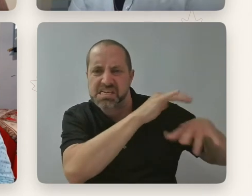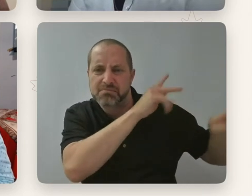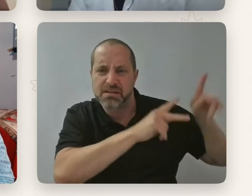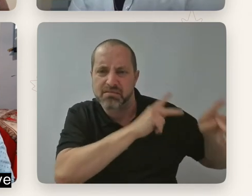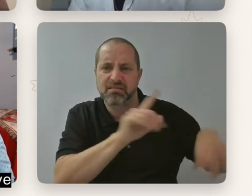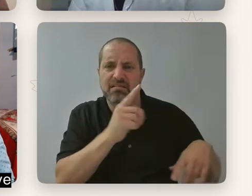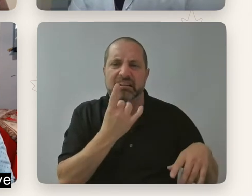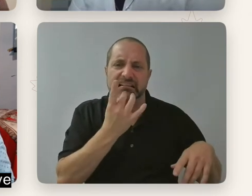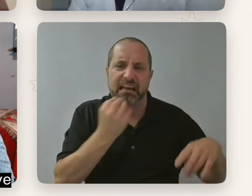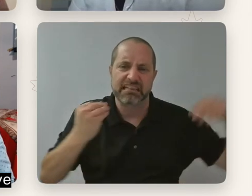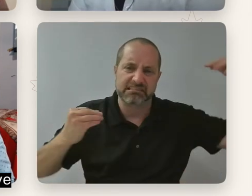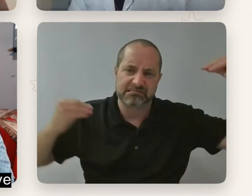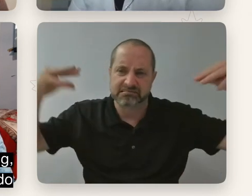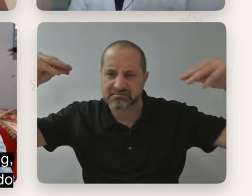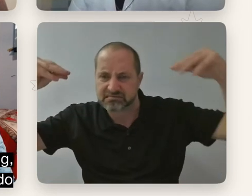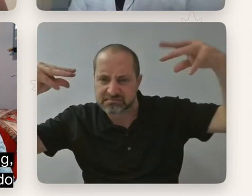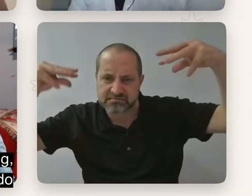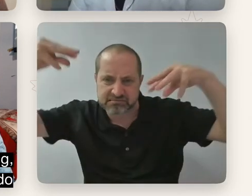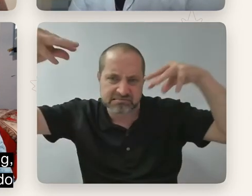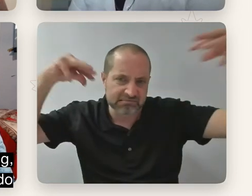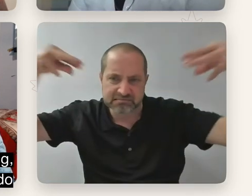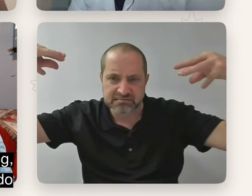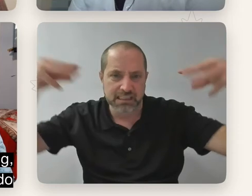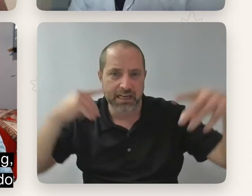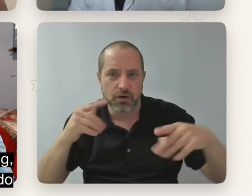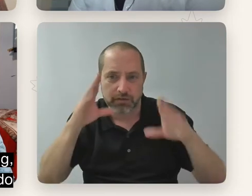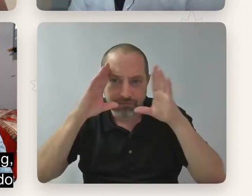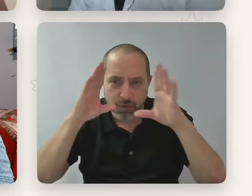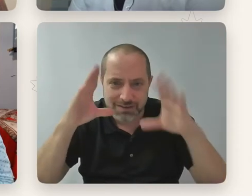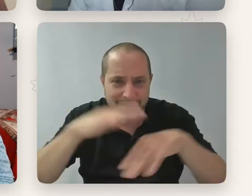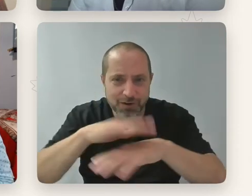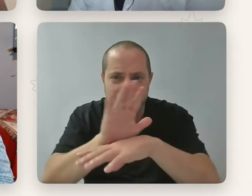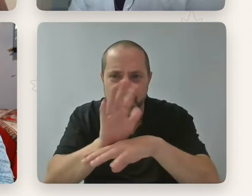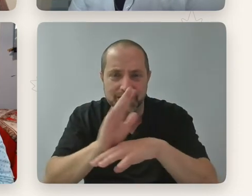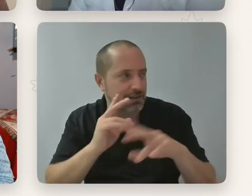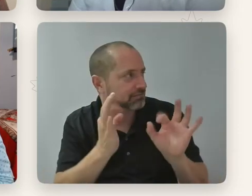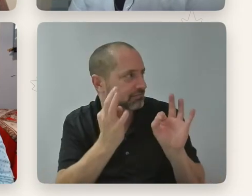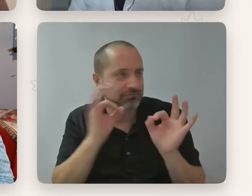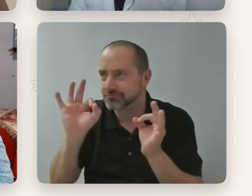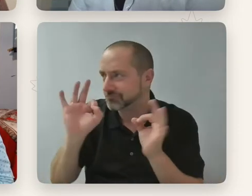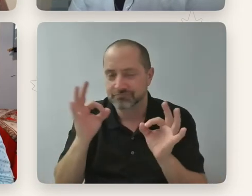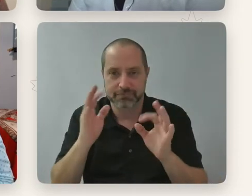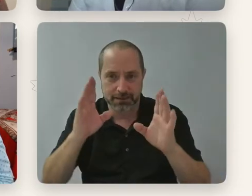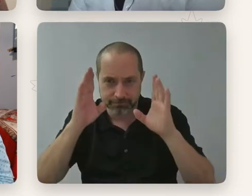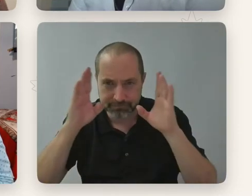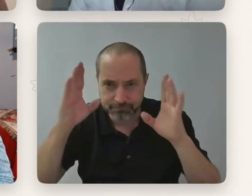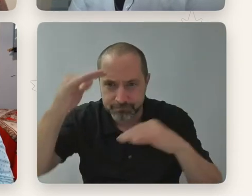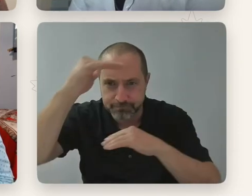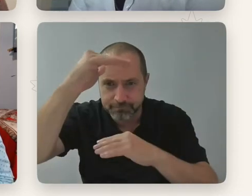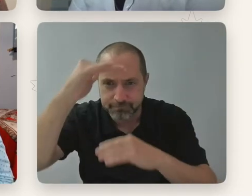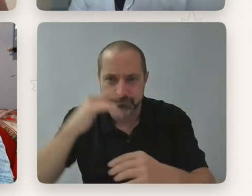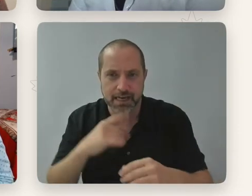you know, all sorts of things that have nothing to do with directing and that have nothing to do with drawing emotion